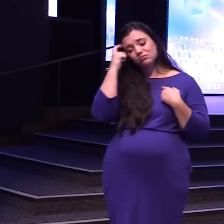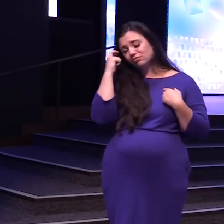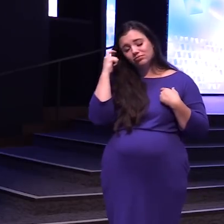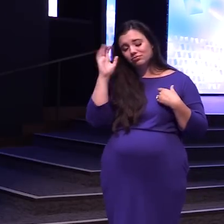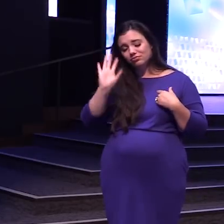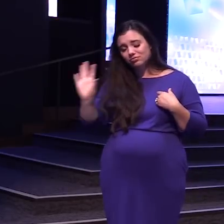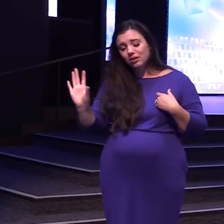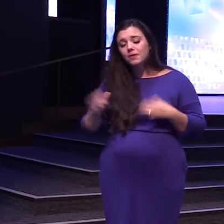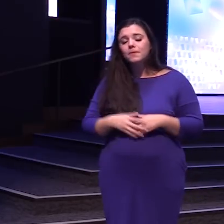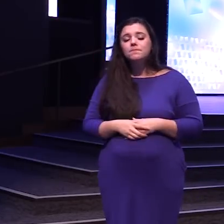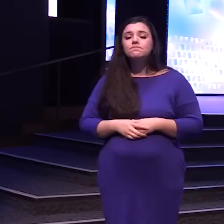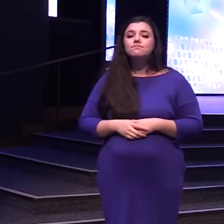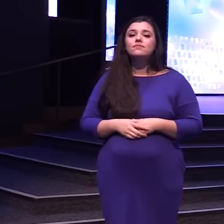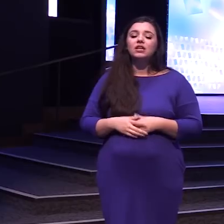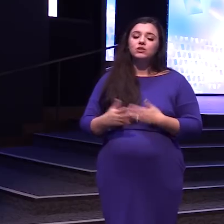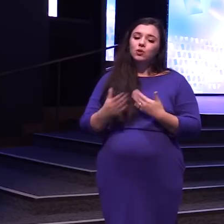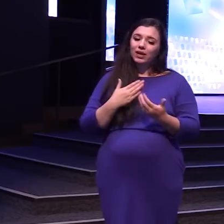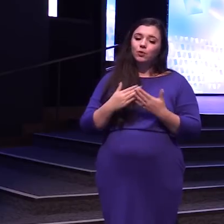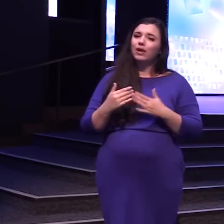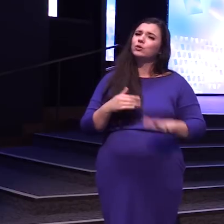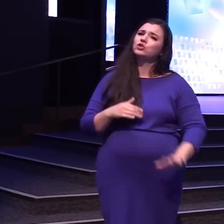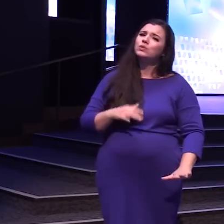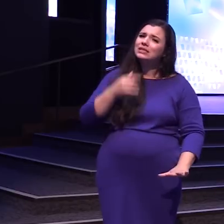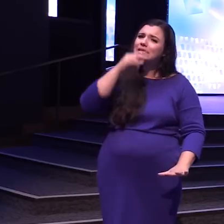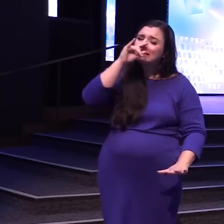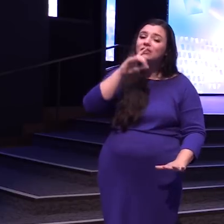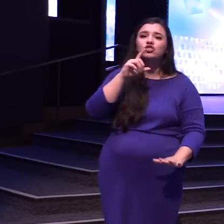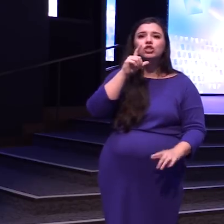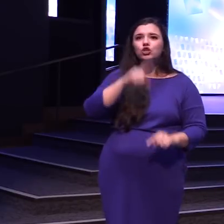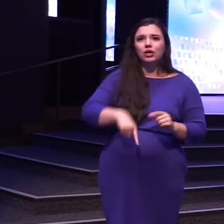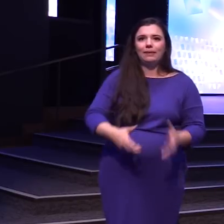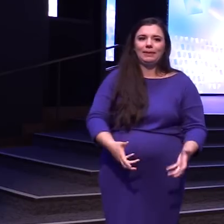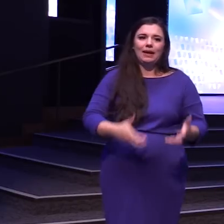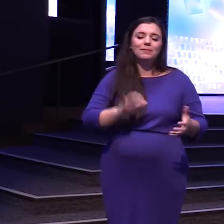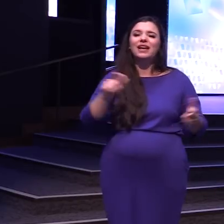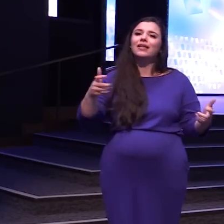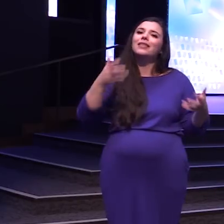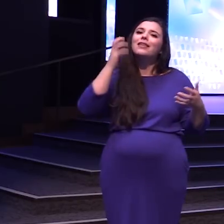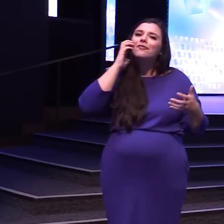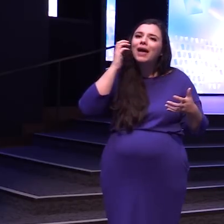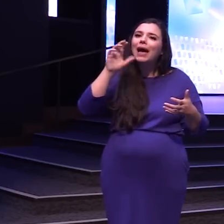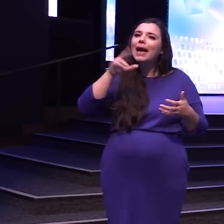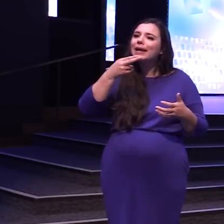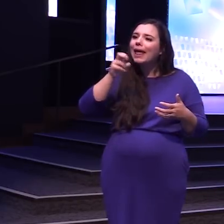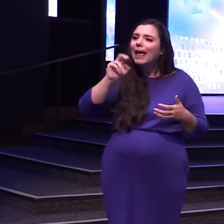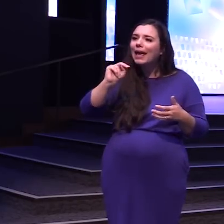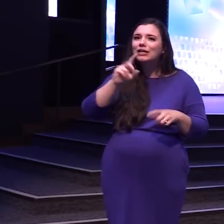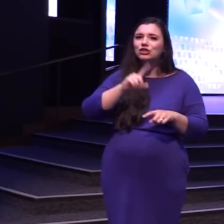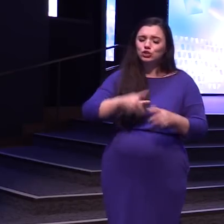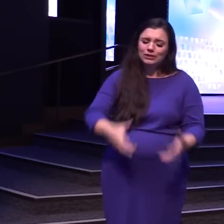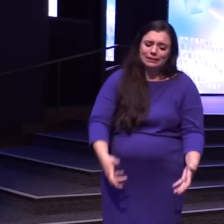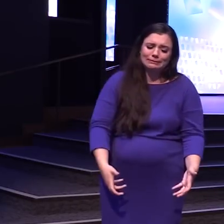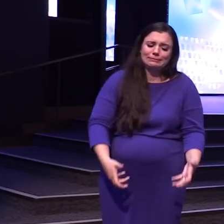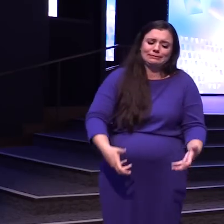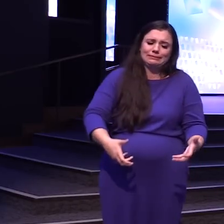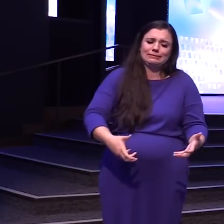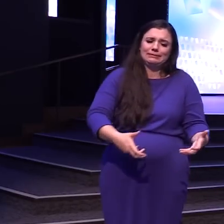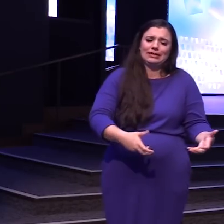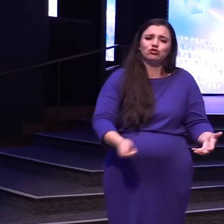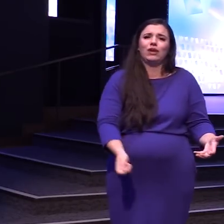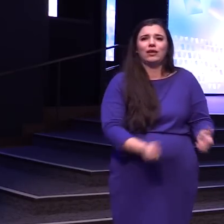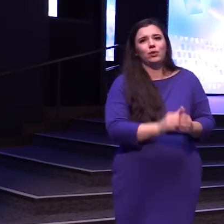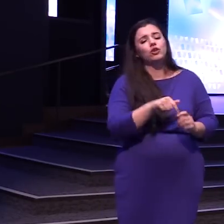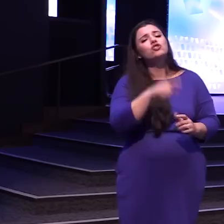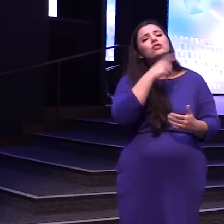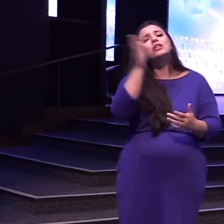She So even when she was Teeny tiny She could barely pick up Those like fat hens You know And she would just Like barely get And drag it around With her She just